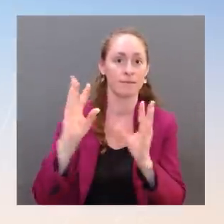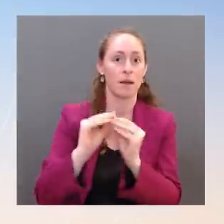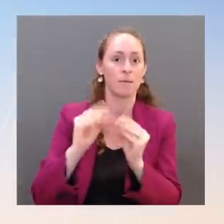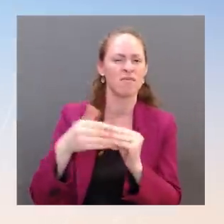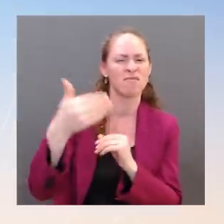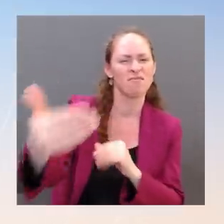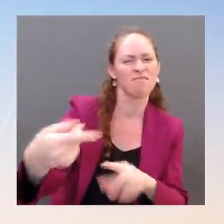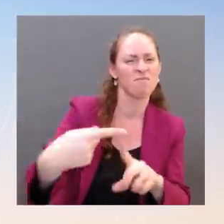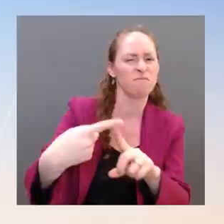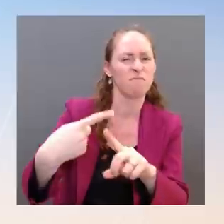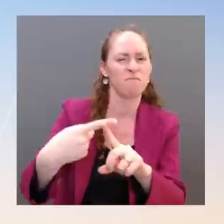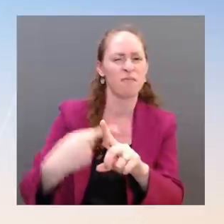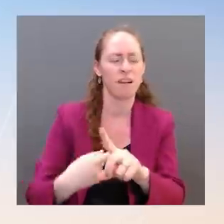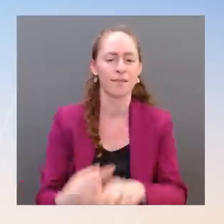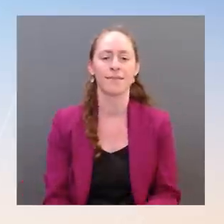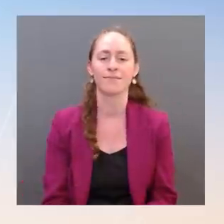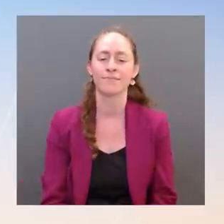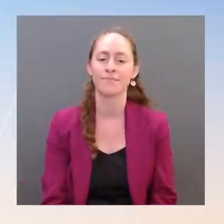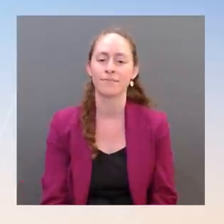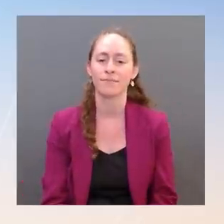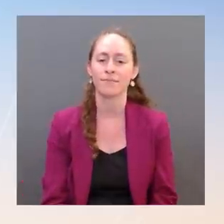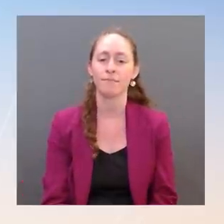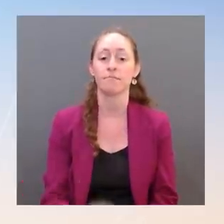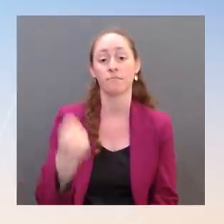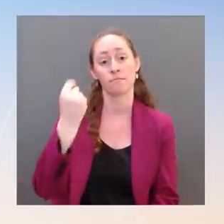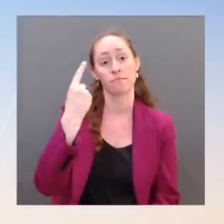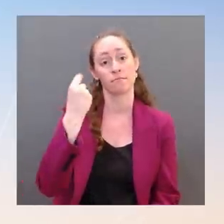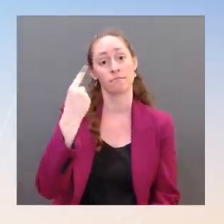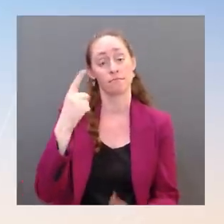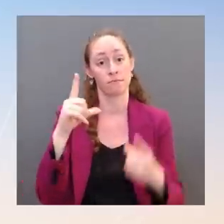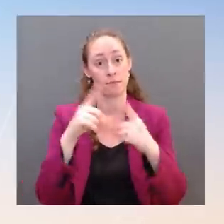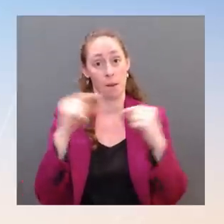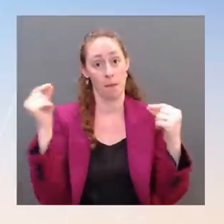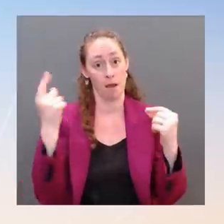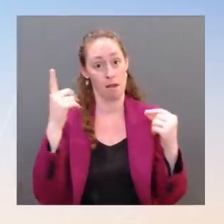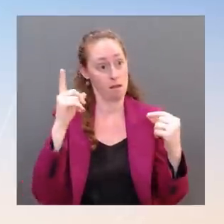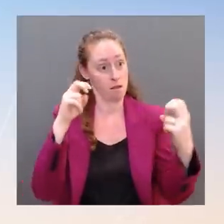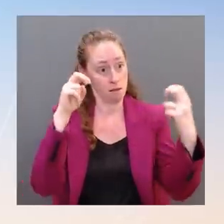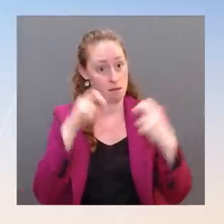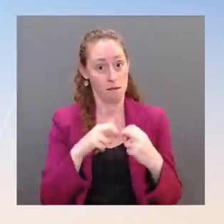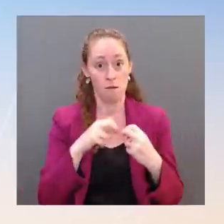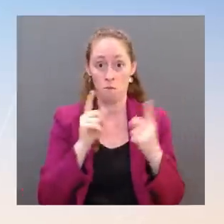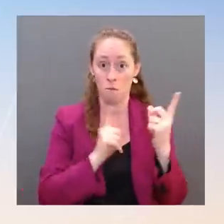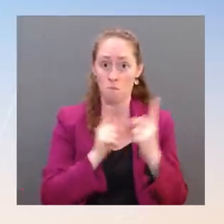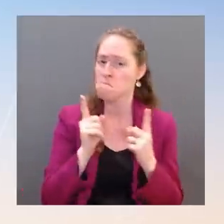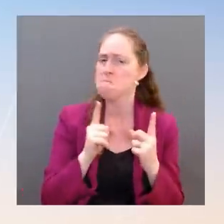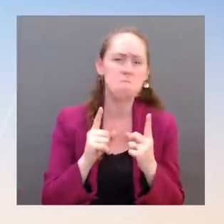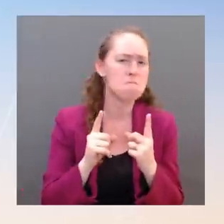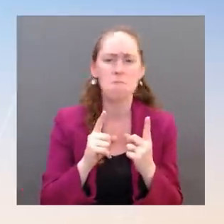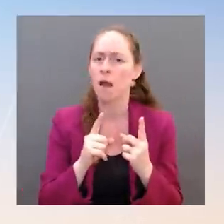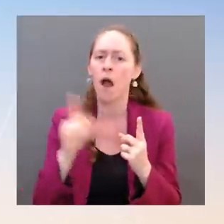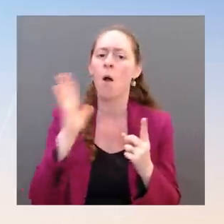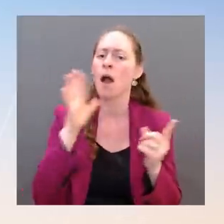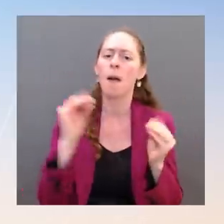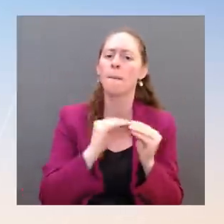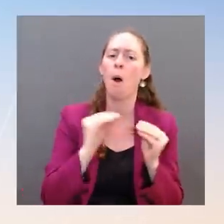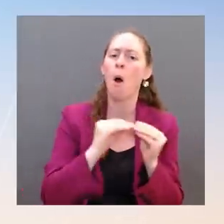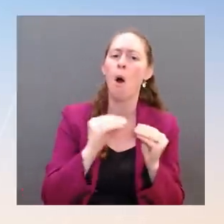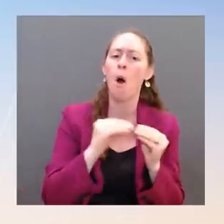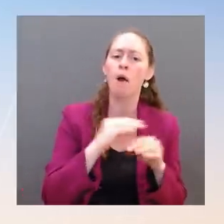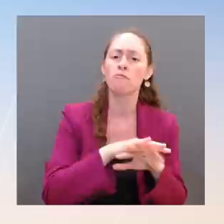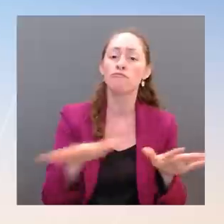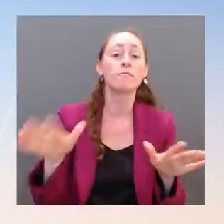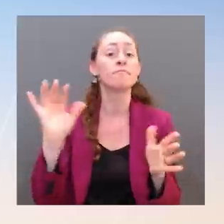have the opportunity to participate in the second in-person Quad summit following on the summit he hosted here in